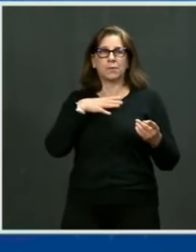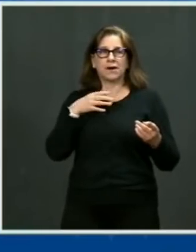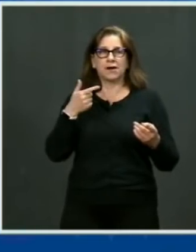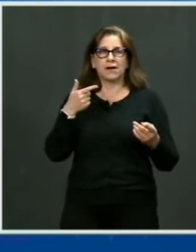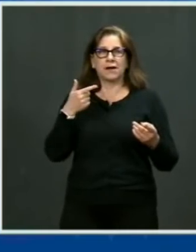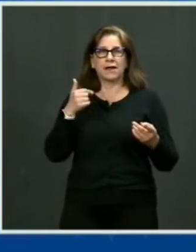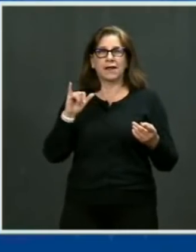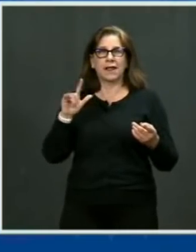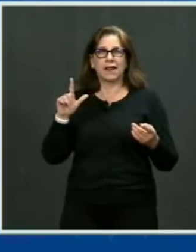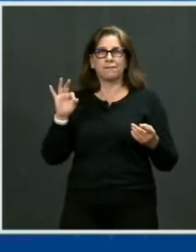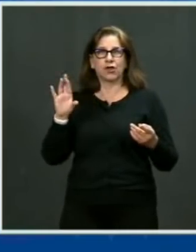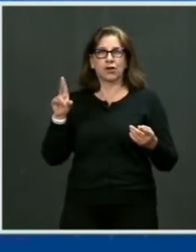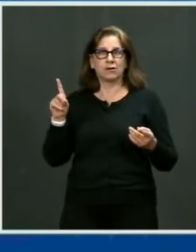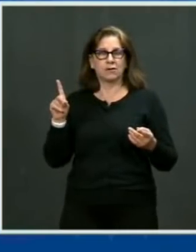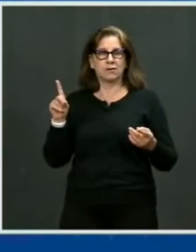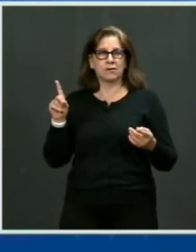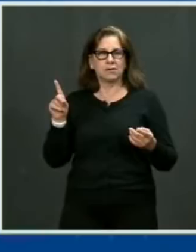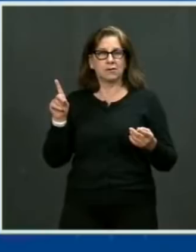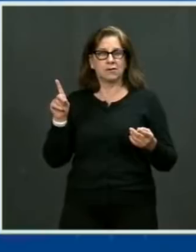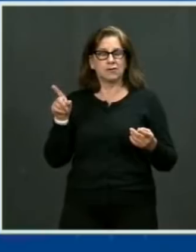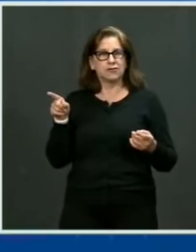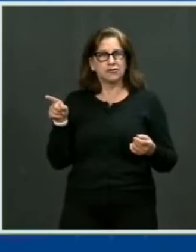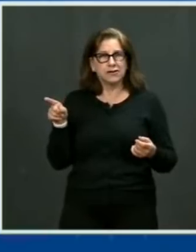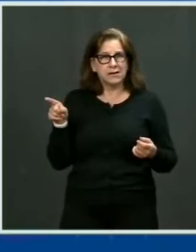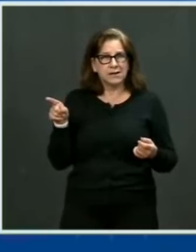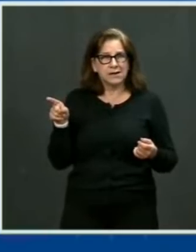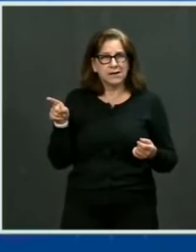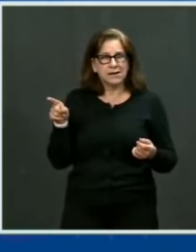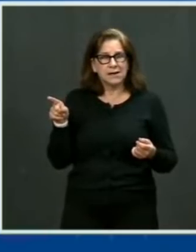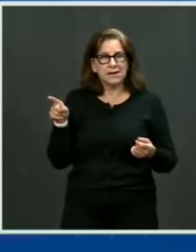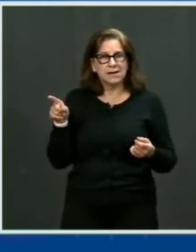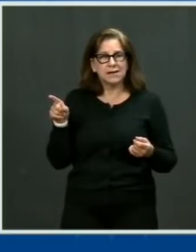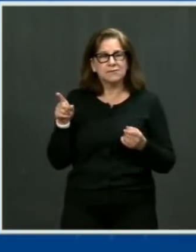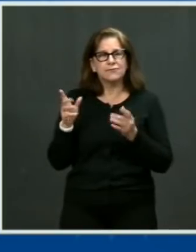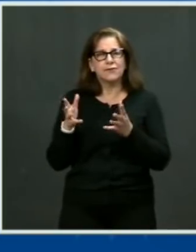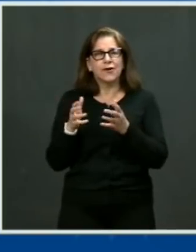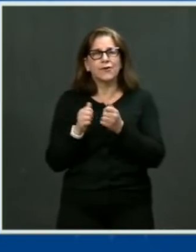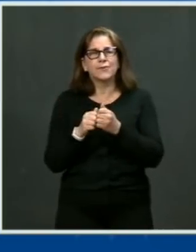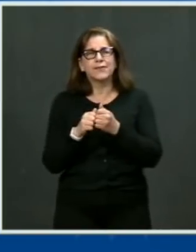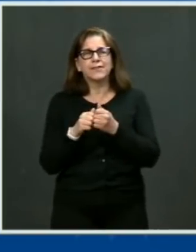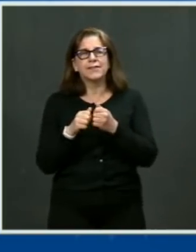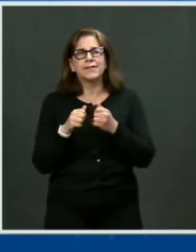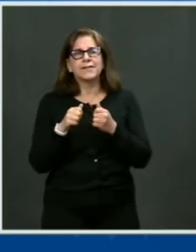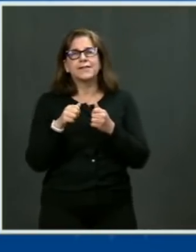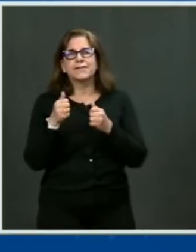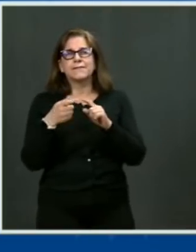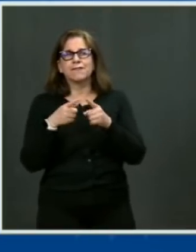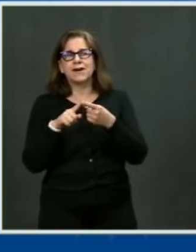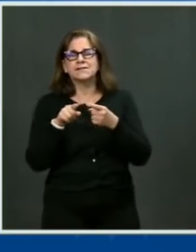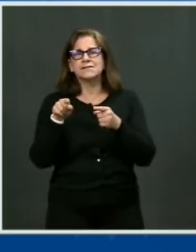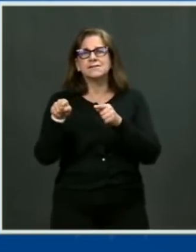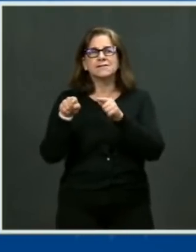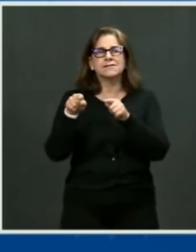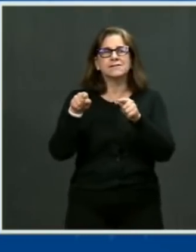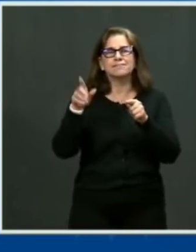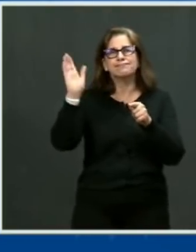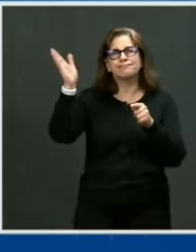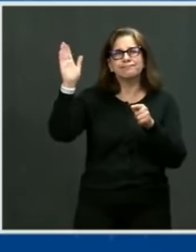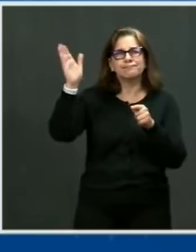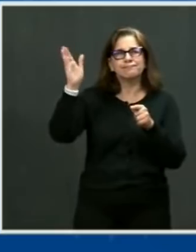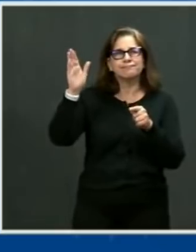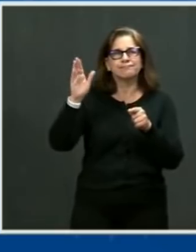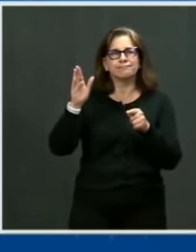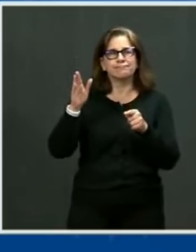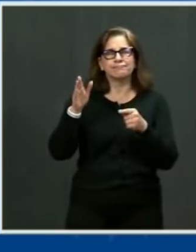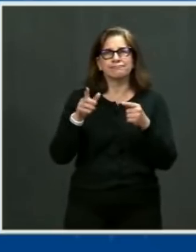was speaking with her constituents in front of a grocery store in her state when she was shot and a member of her